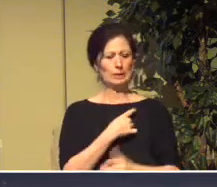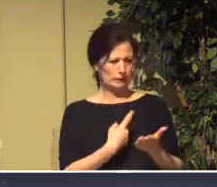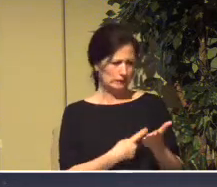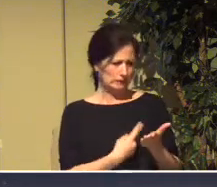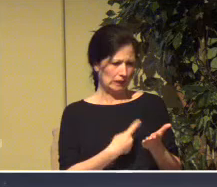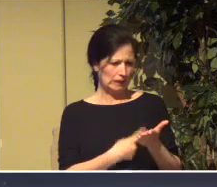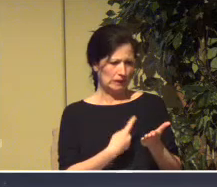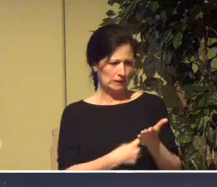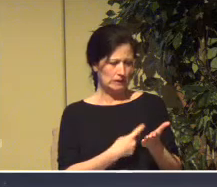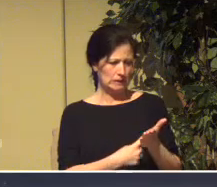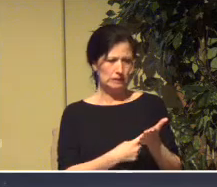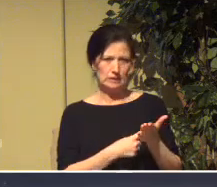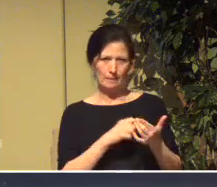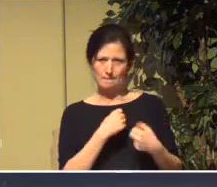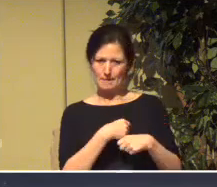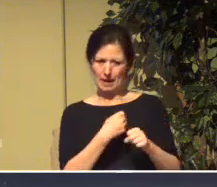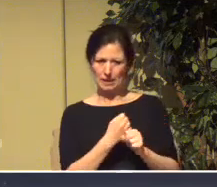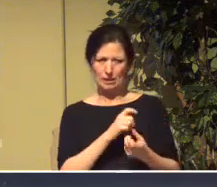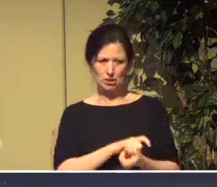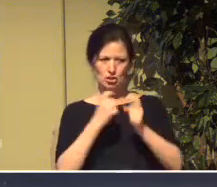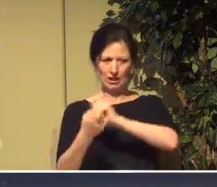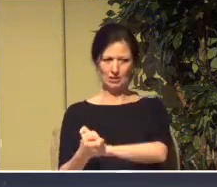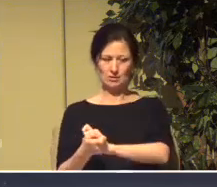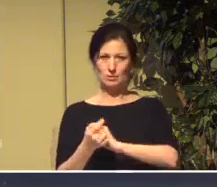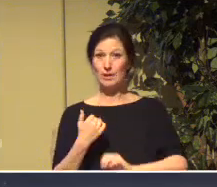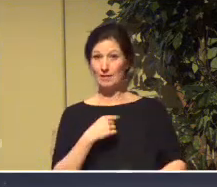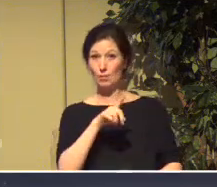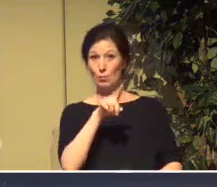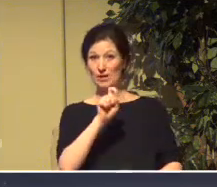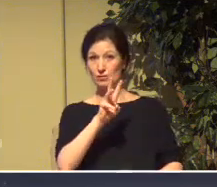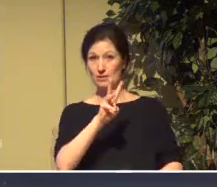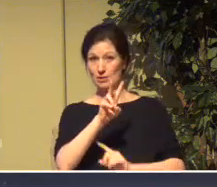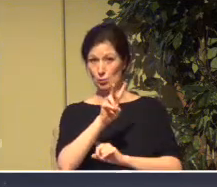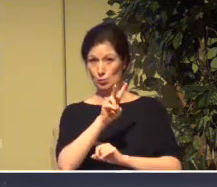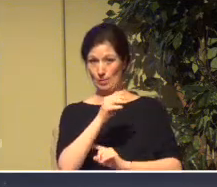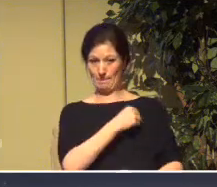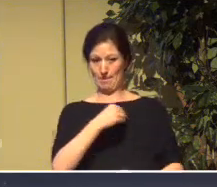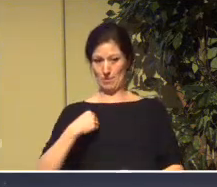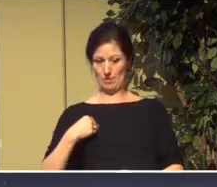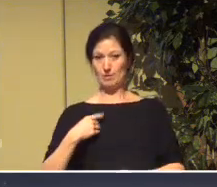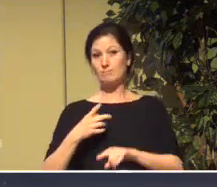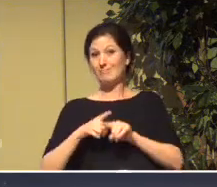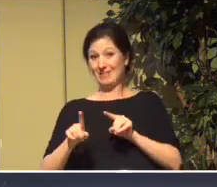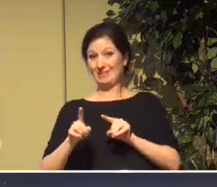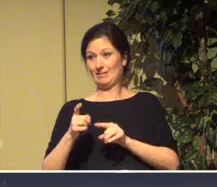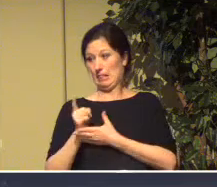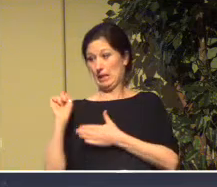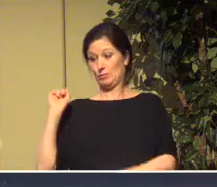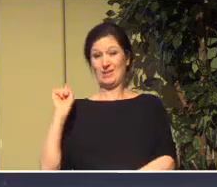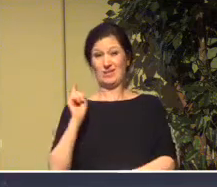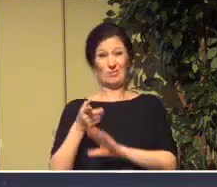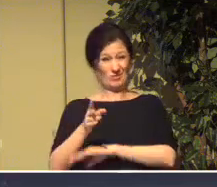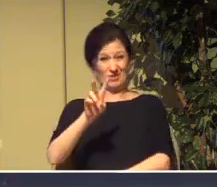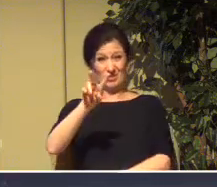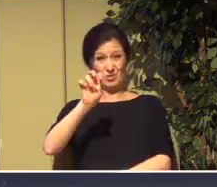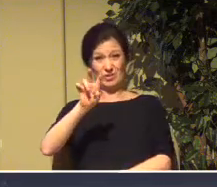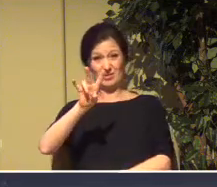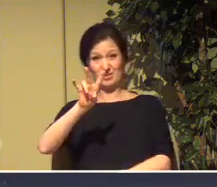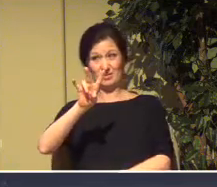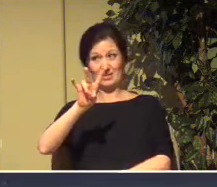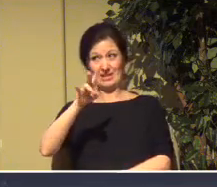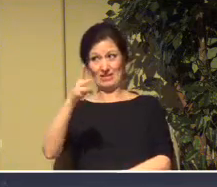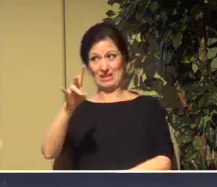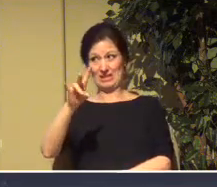there were 162 members. And over the next week, last time I looked, there were 217